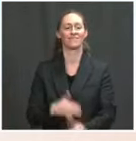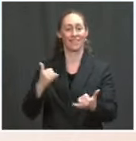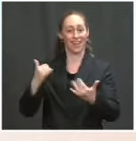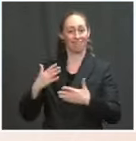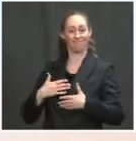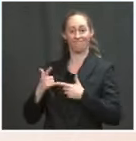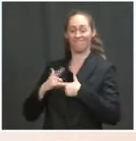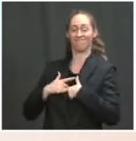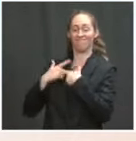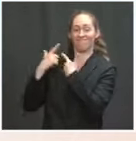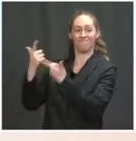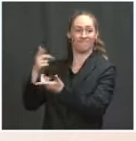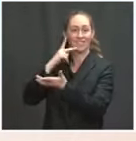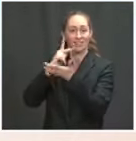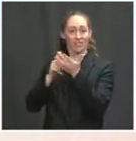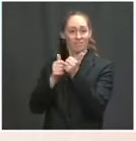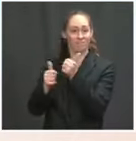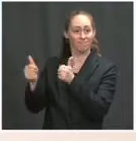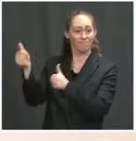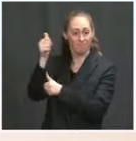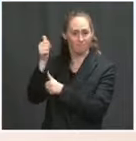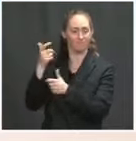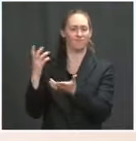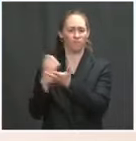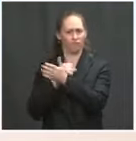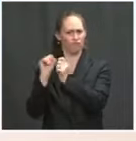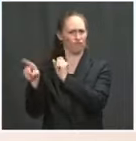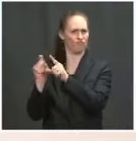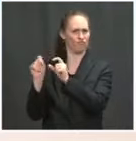take a few questions once he concludes his remarks.